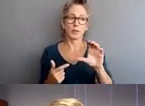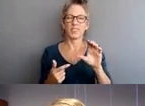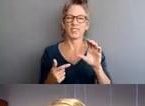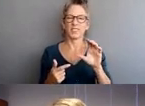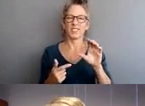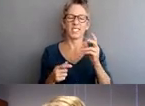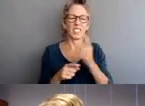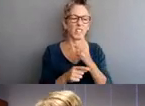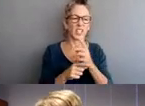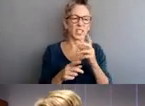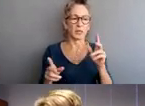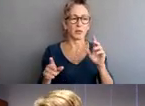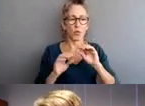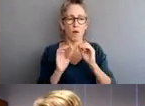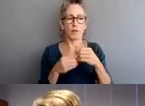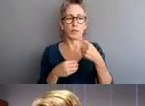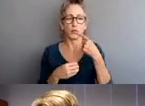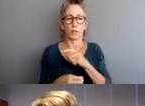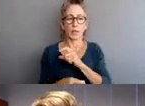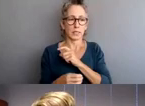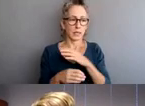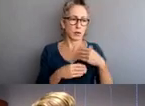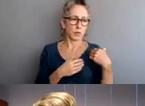Department Bureau of Internal Affairs.